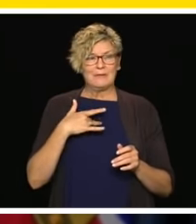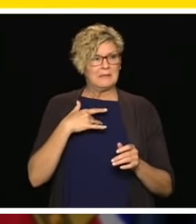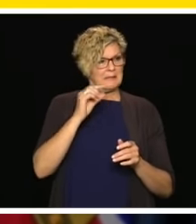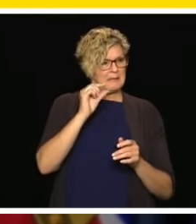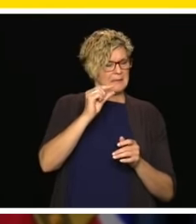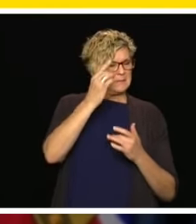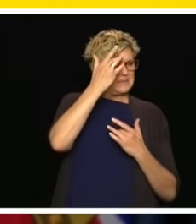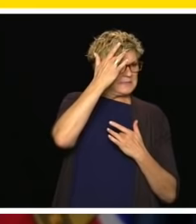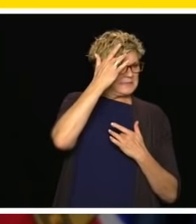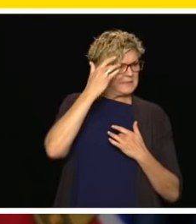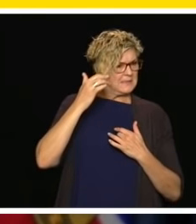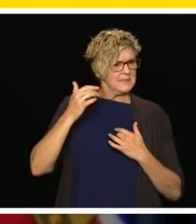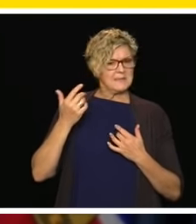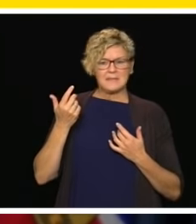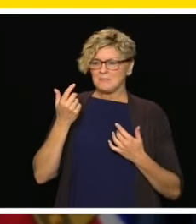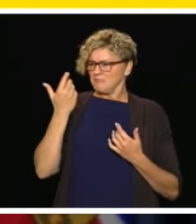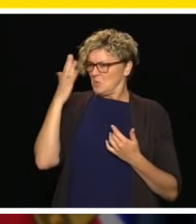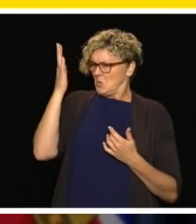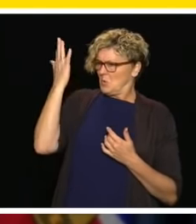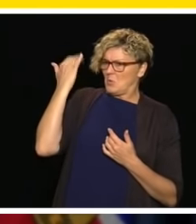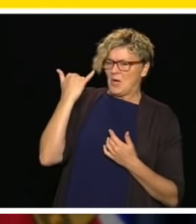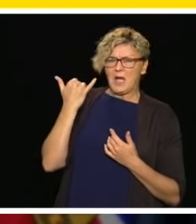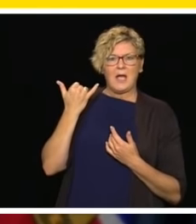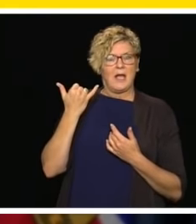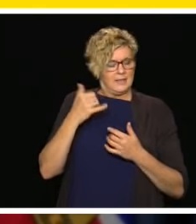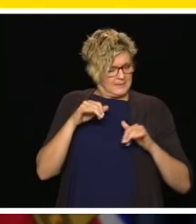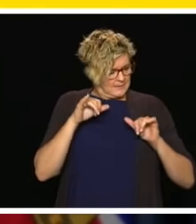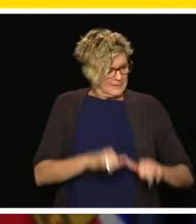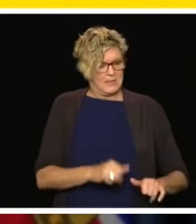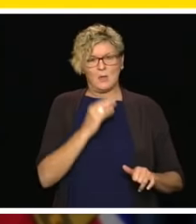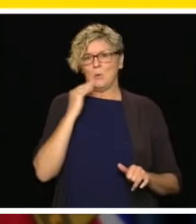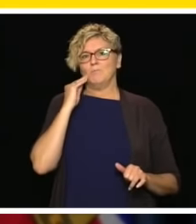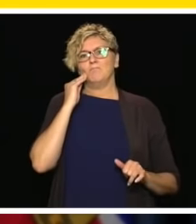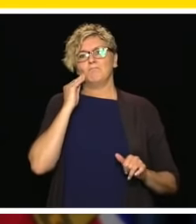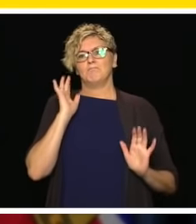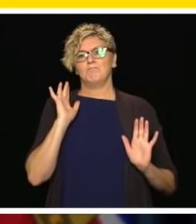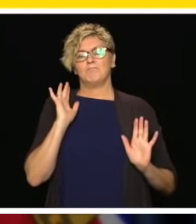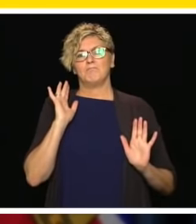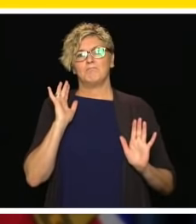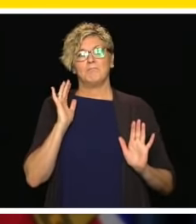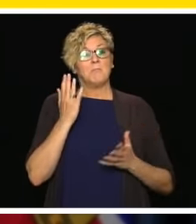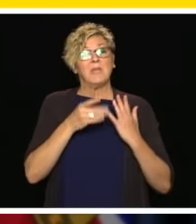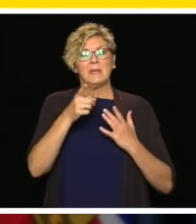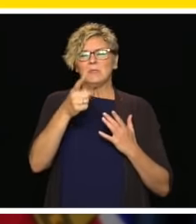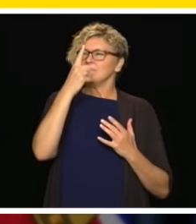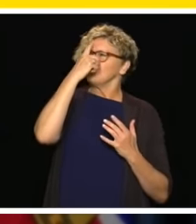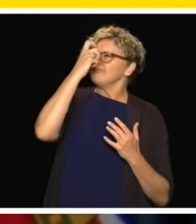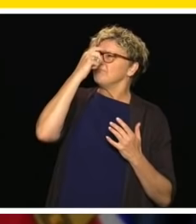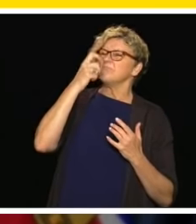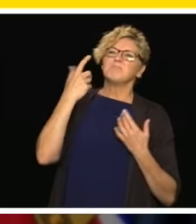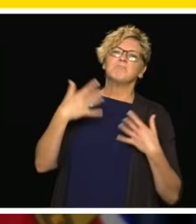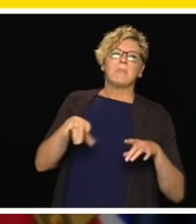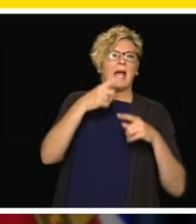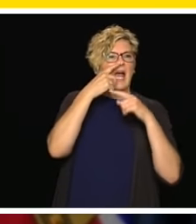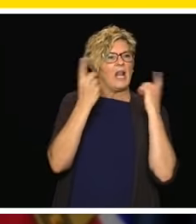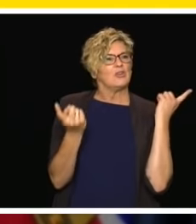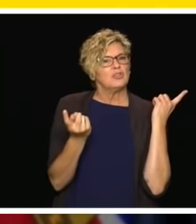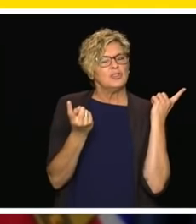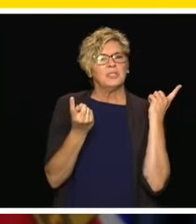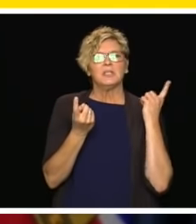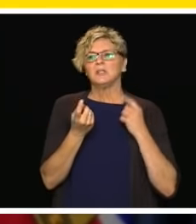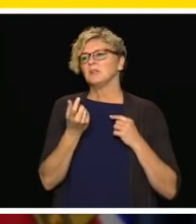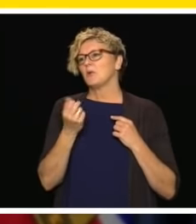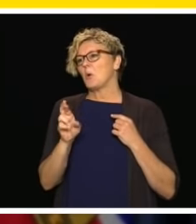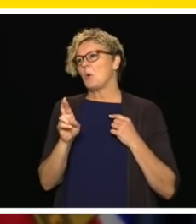important for all of us as we move into this next phase. So whether you think it's allergies, a mild